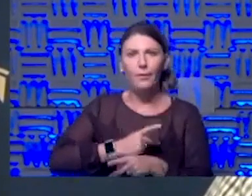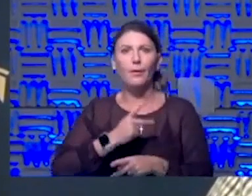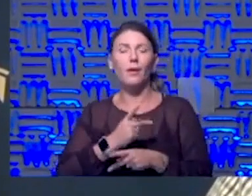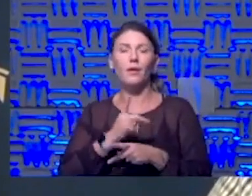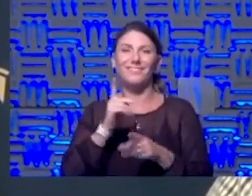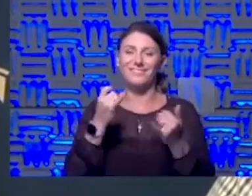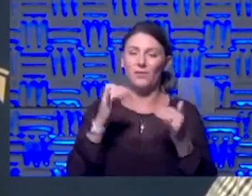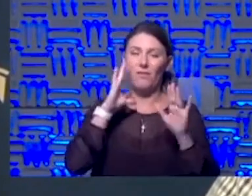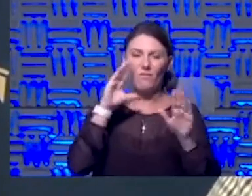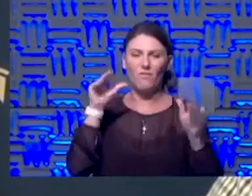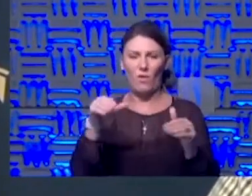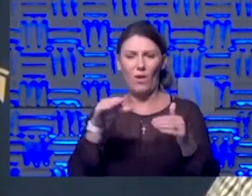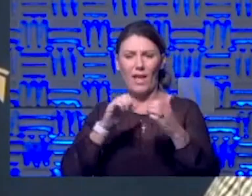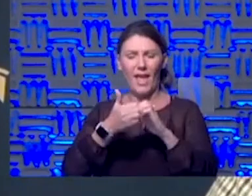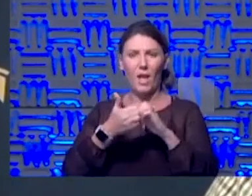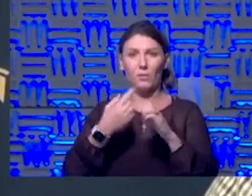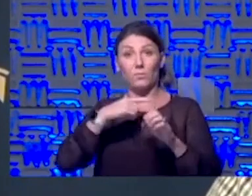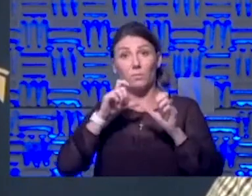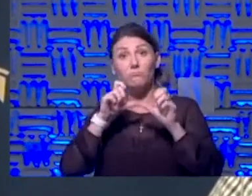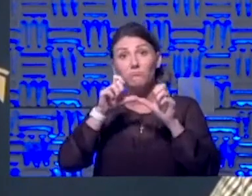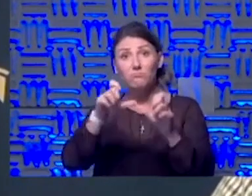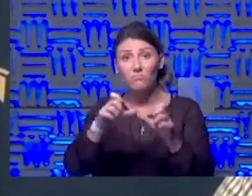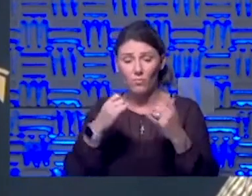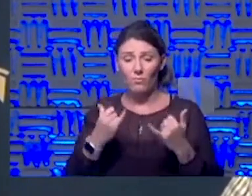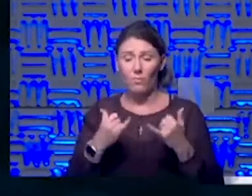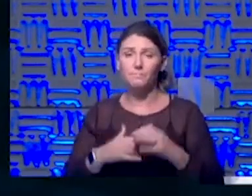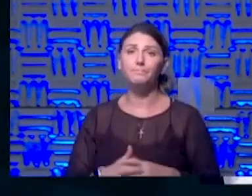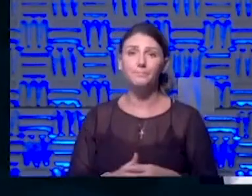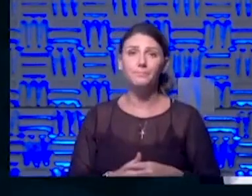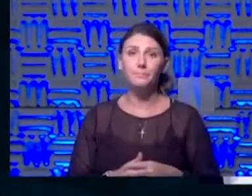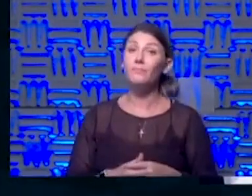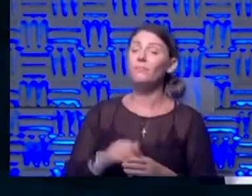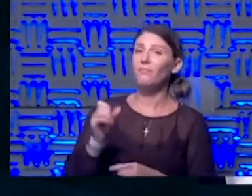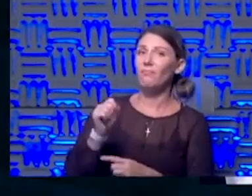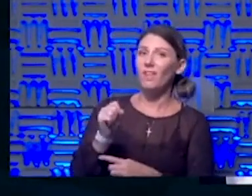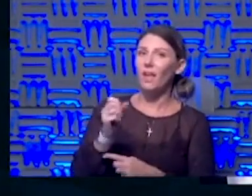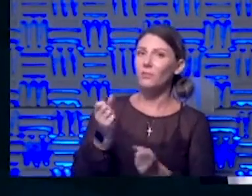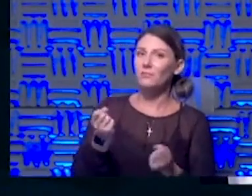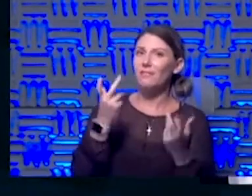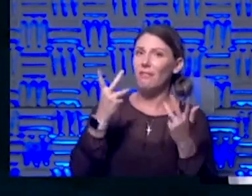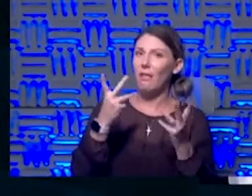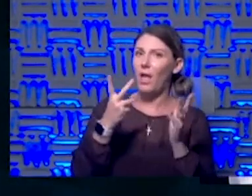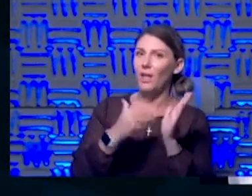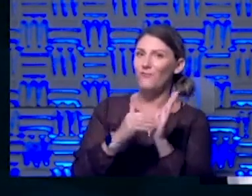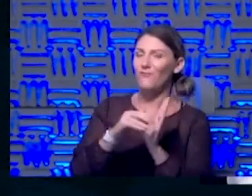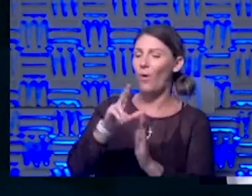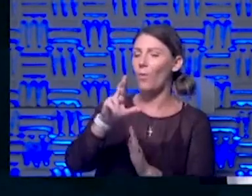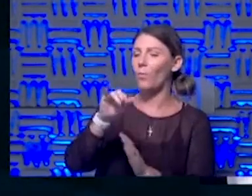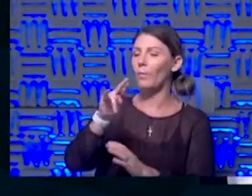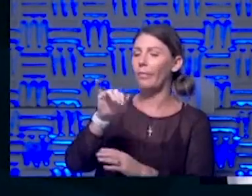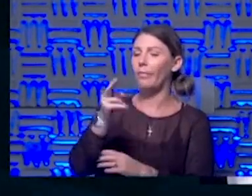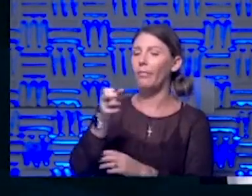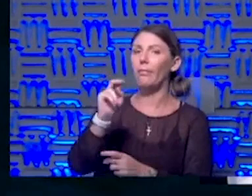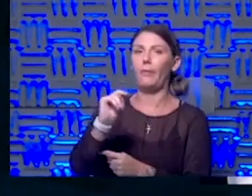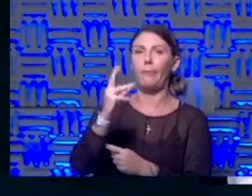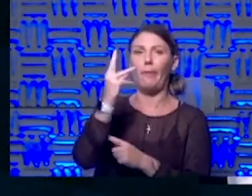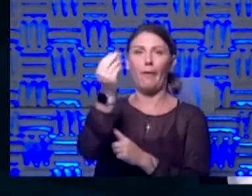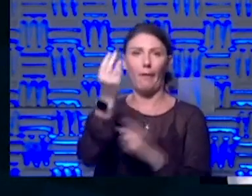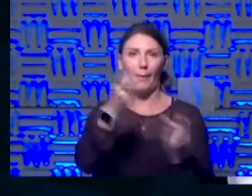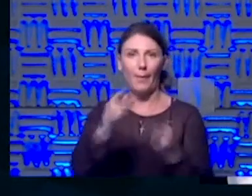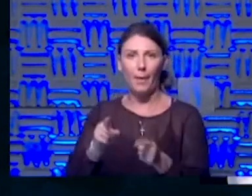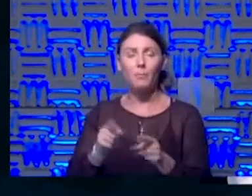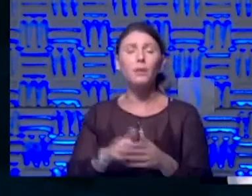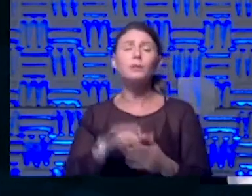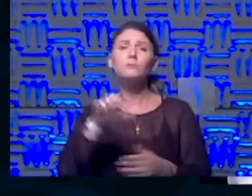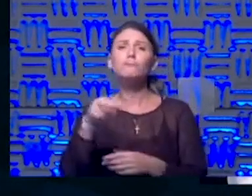focused on now is kind of how do we keep going at this point. And there's a lot of rhythm out there. So, John, talk to us